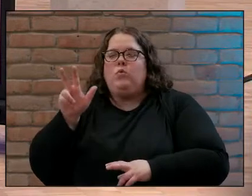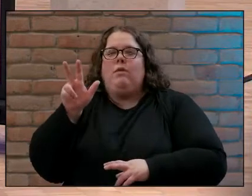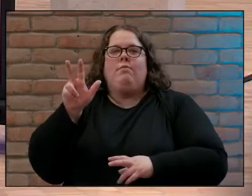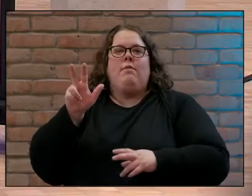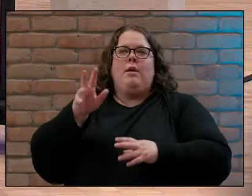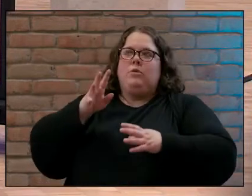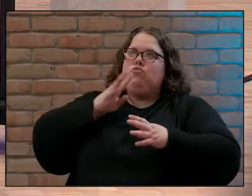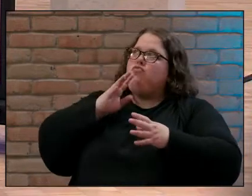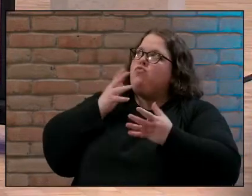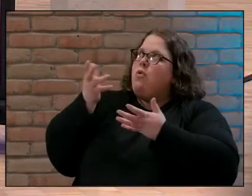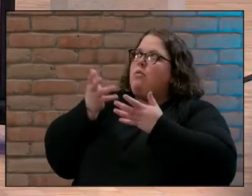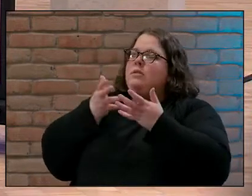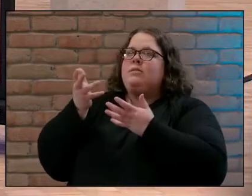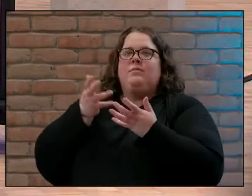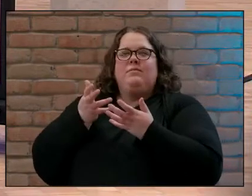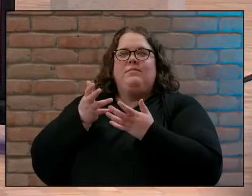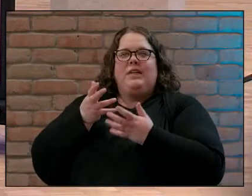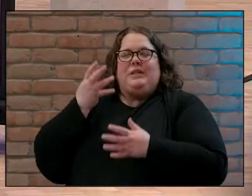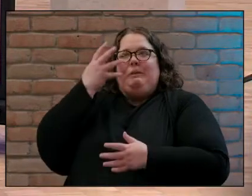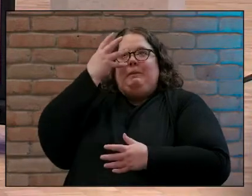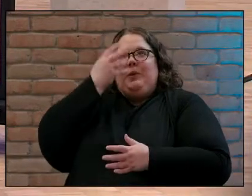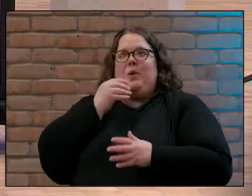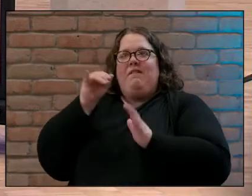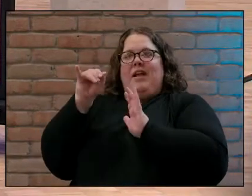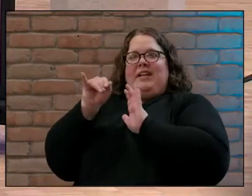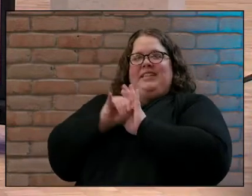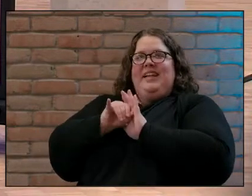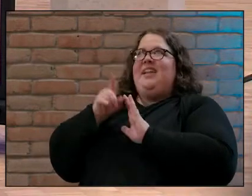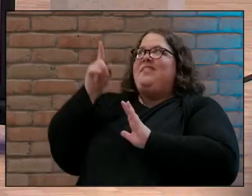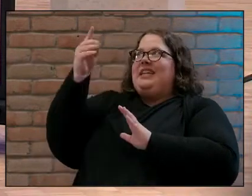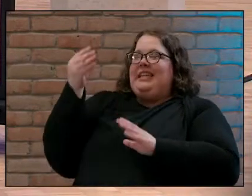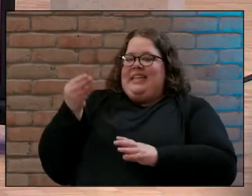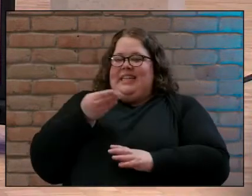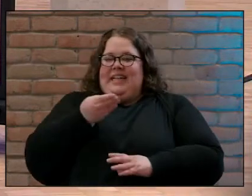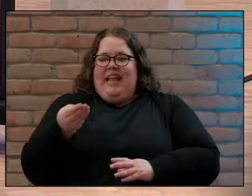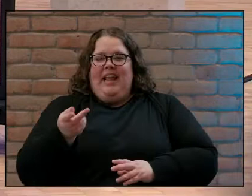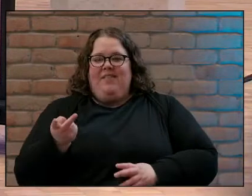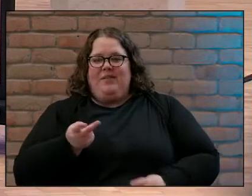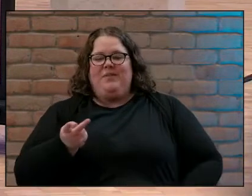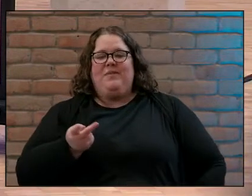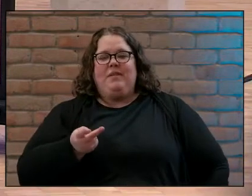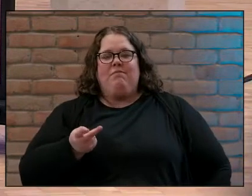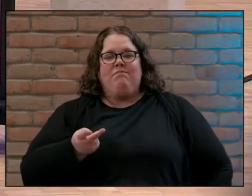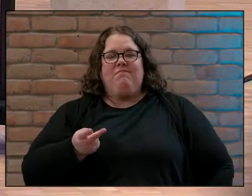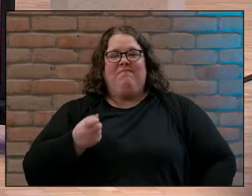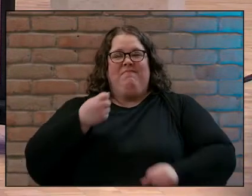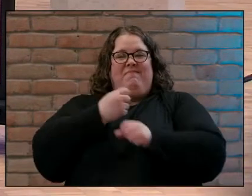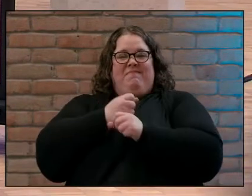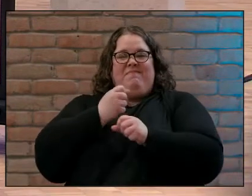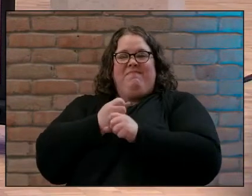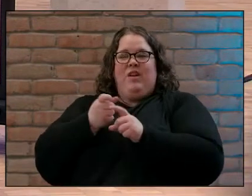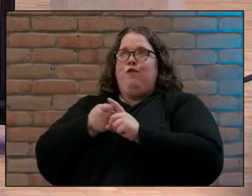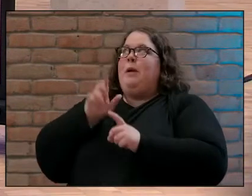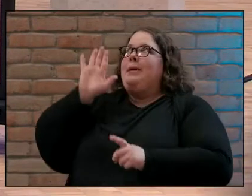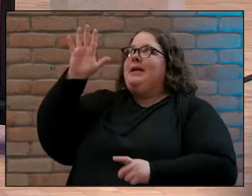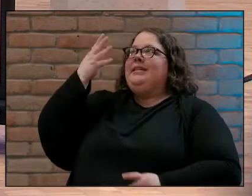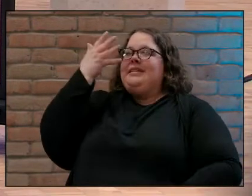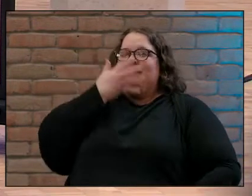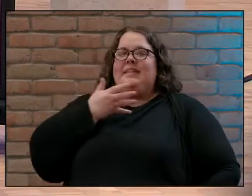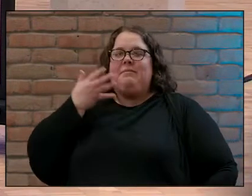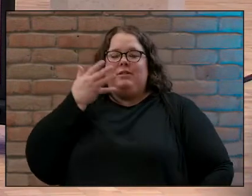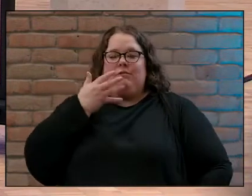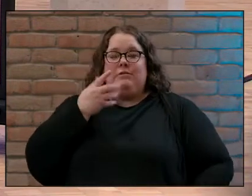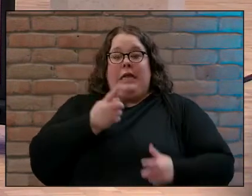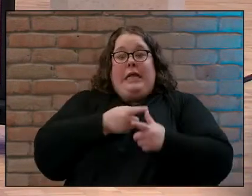beautiful identity that God had given them created in his very own image and then we get to chapter